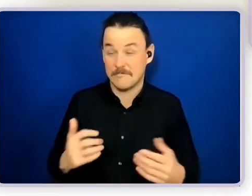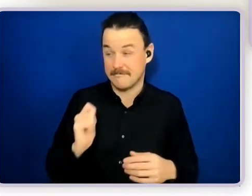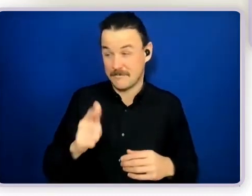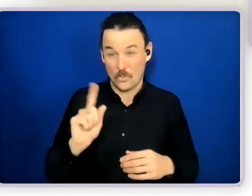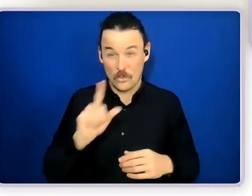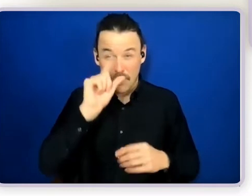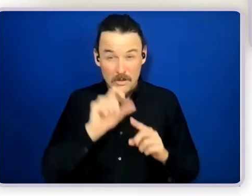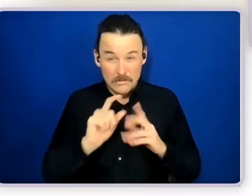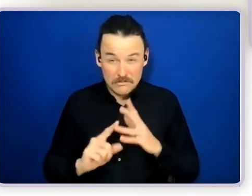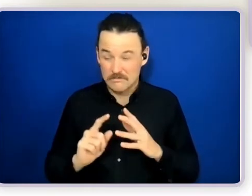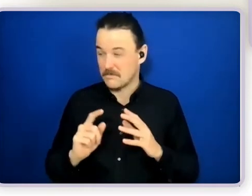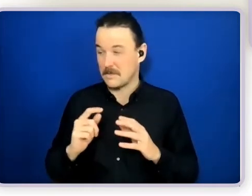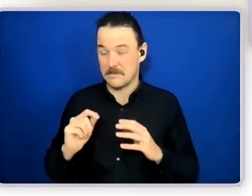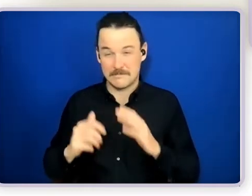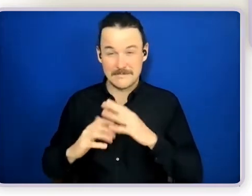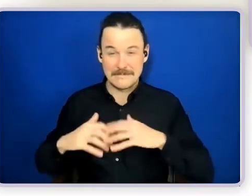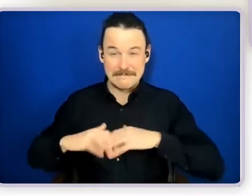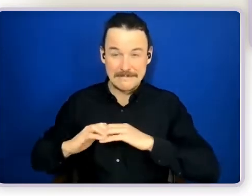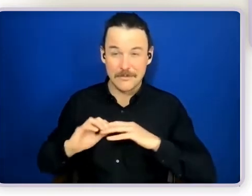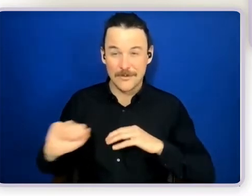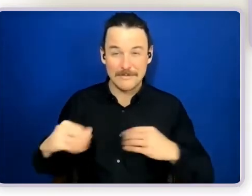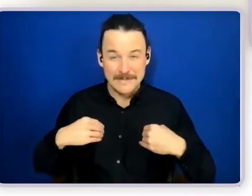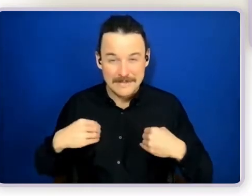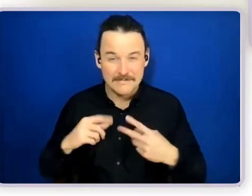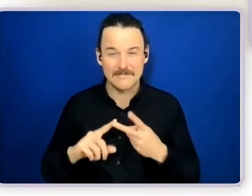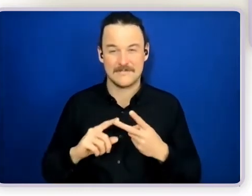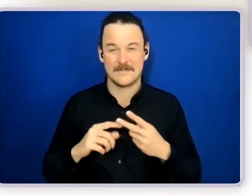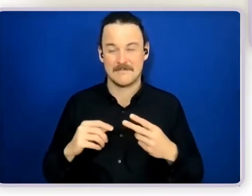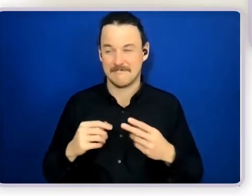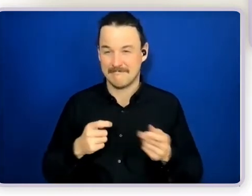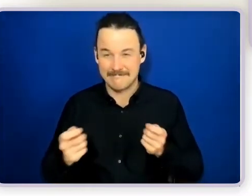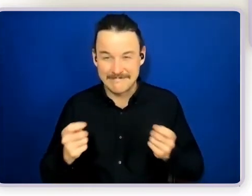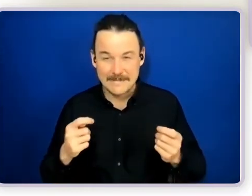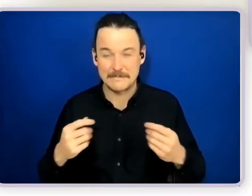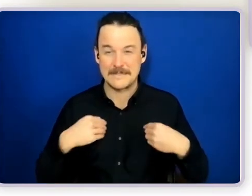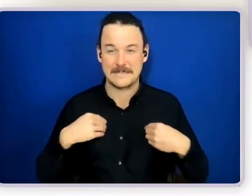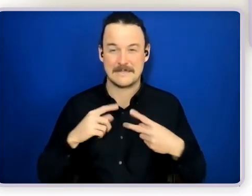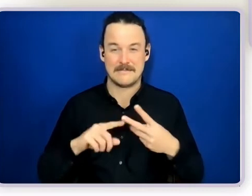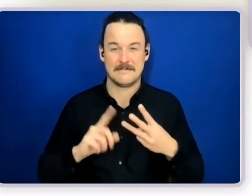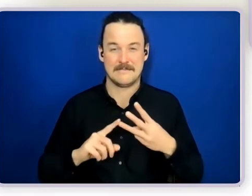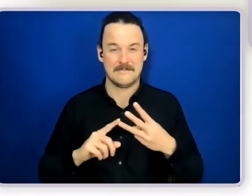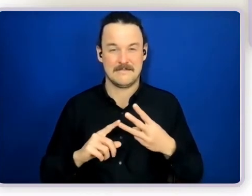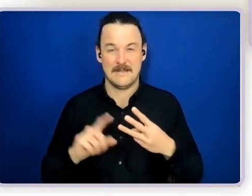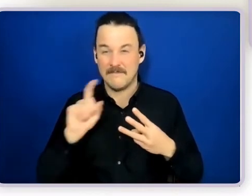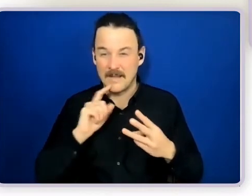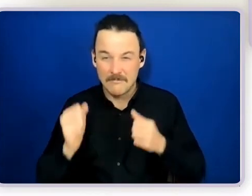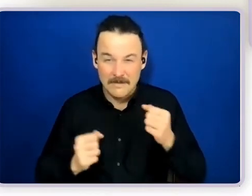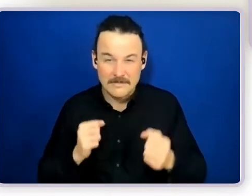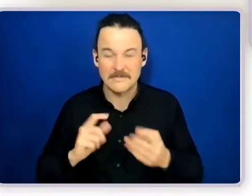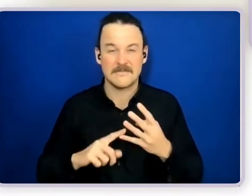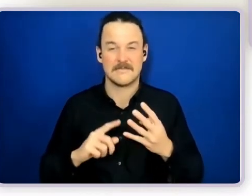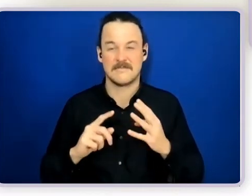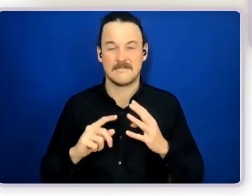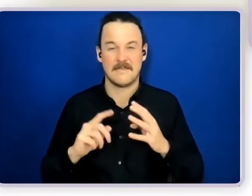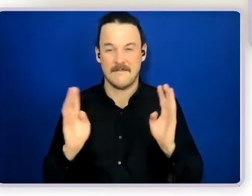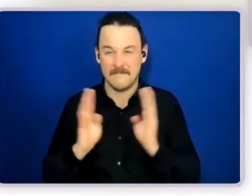fun run with her family, friends, her circle, all of this has come about because of this circle of support. So here's